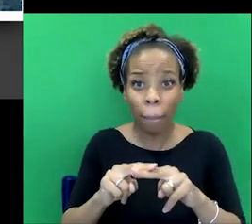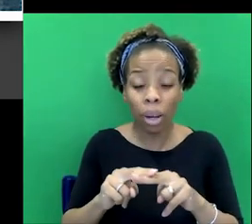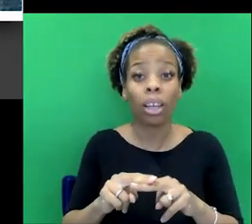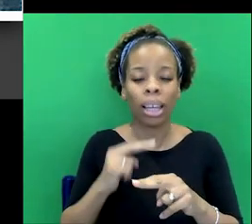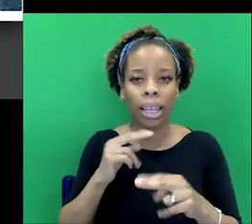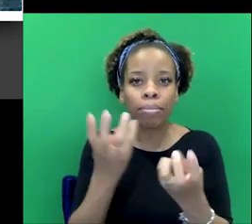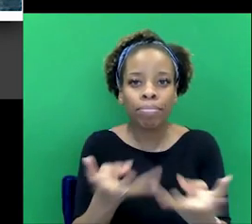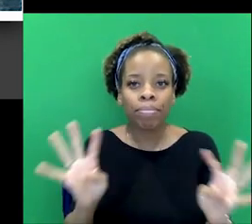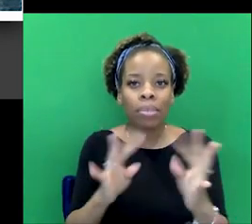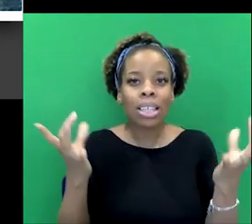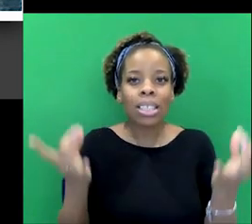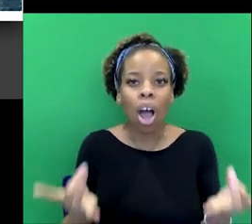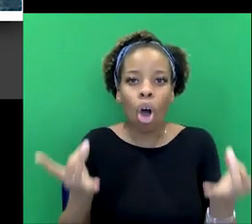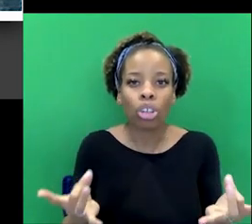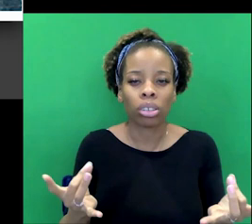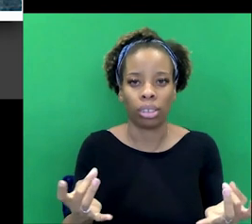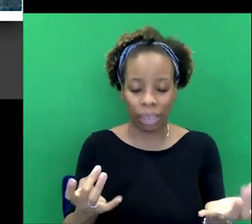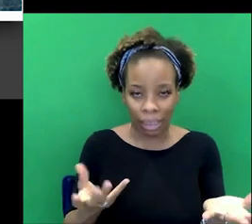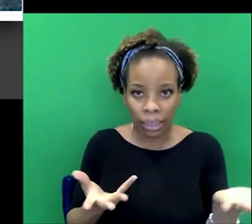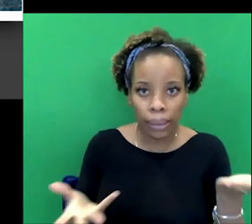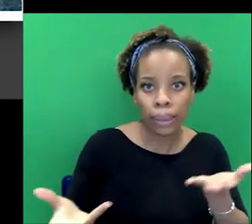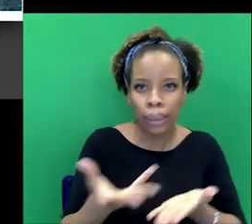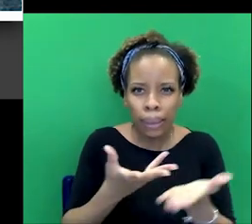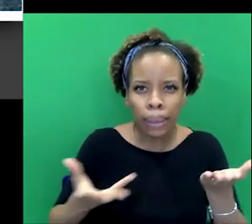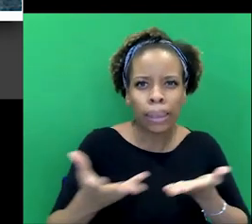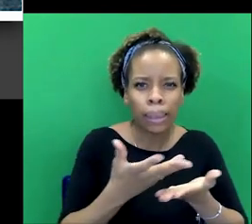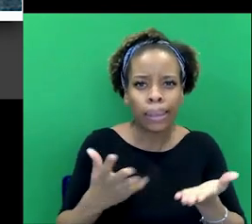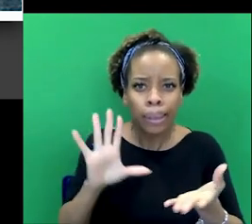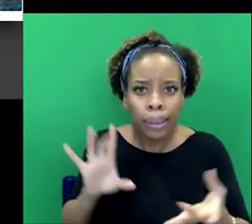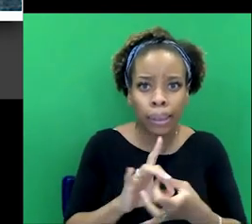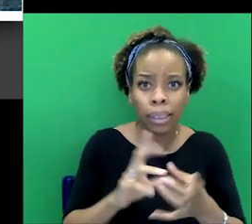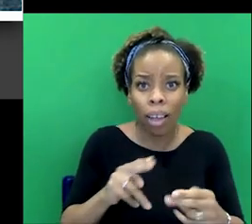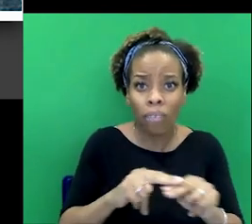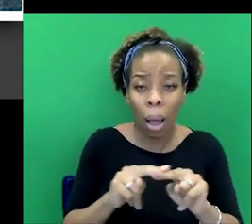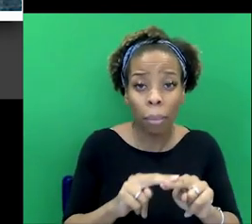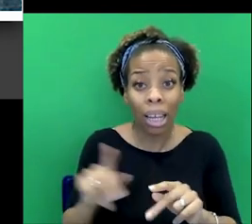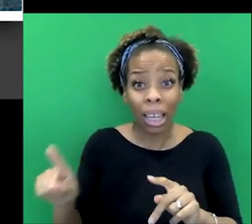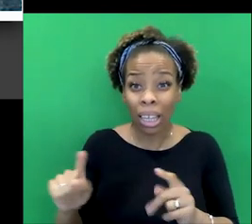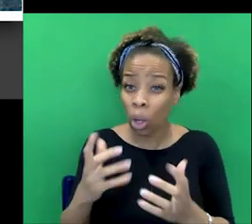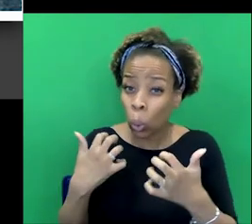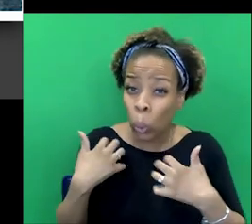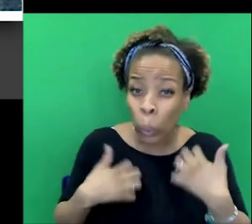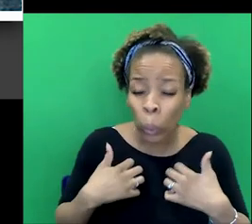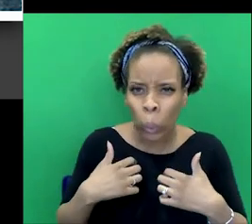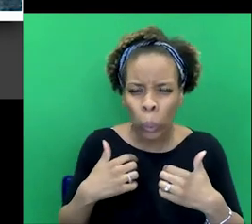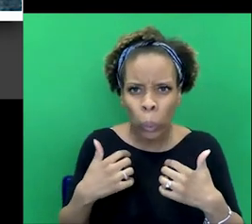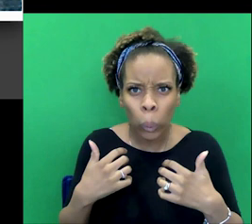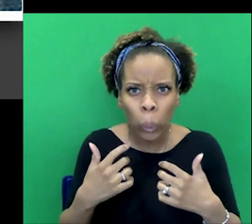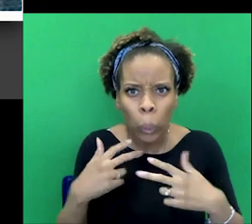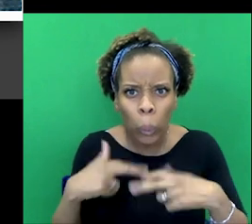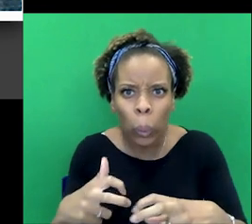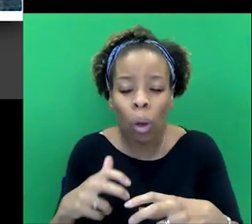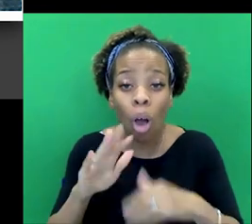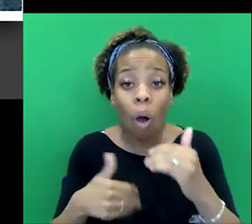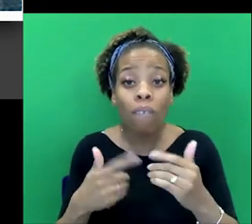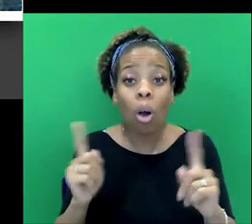spiritualism, there is this other world. He was fascinated by Buddhism. He, he thought about reincarnation, you know, all these things were going on in his mind